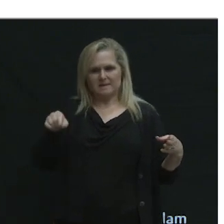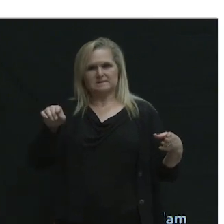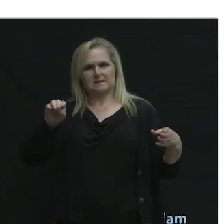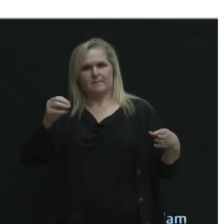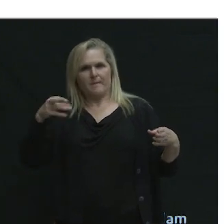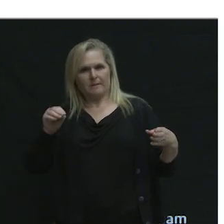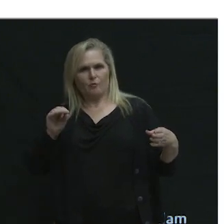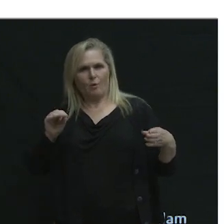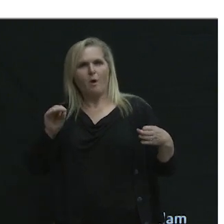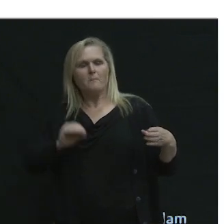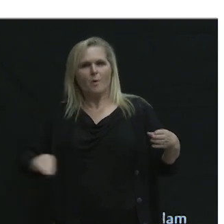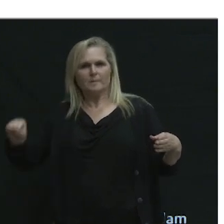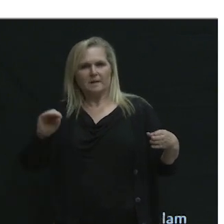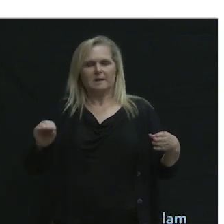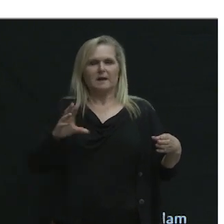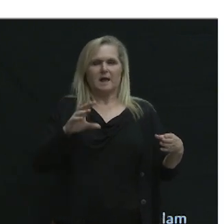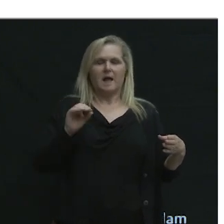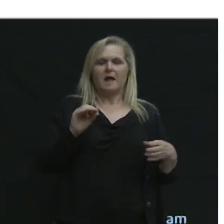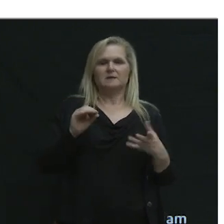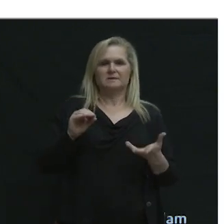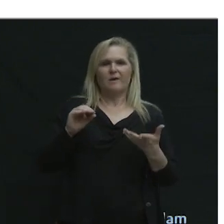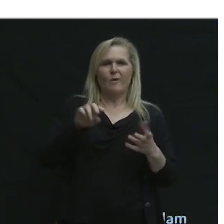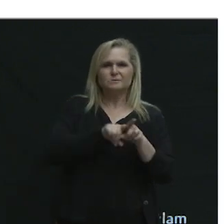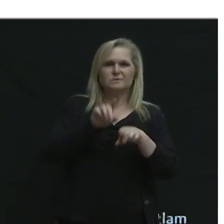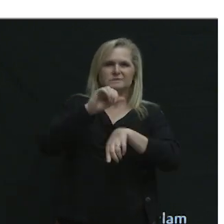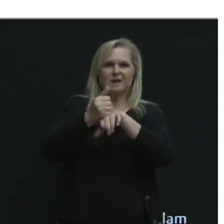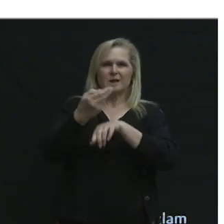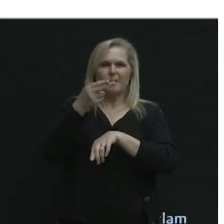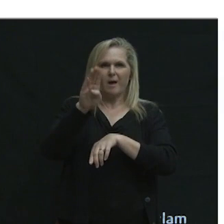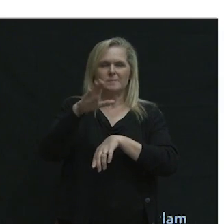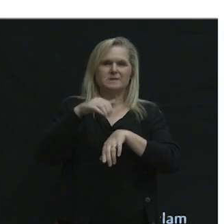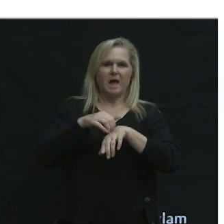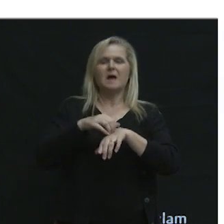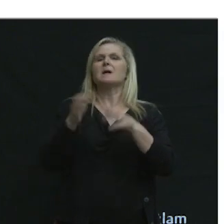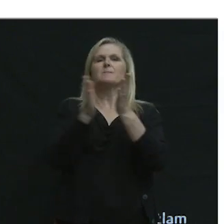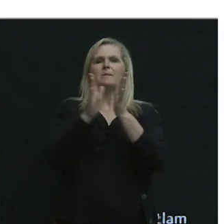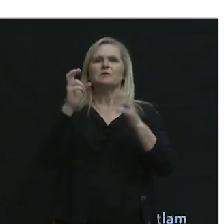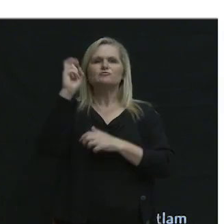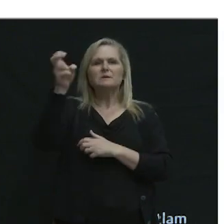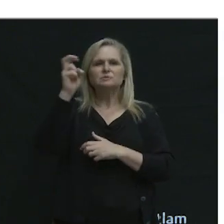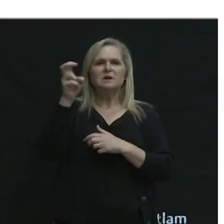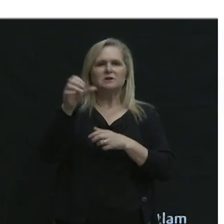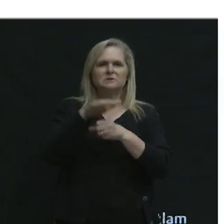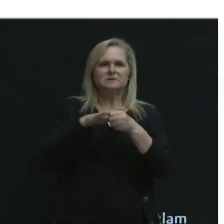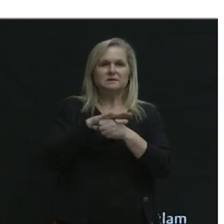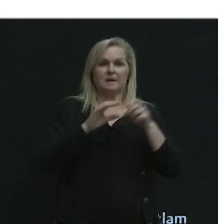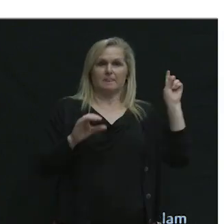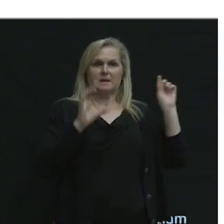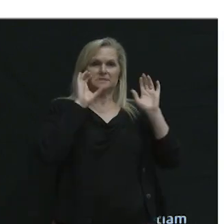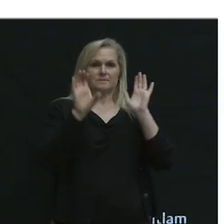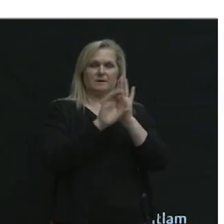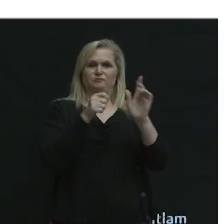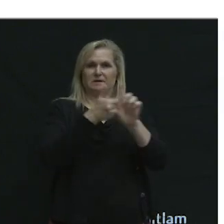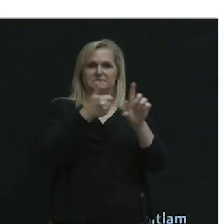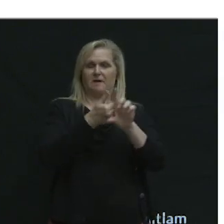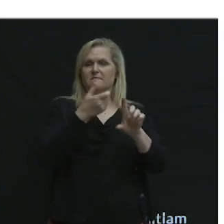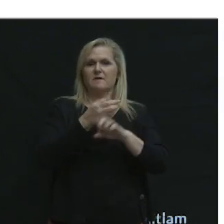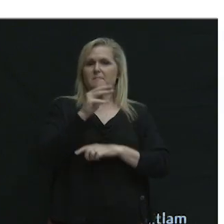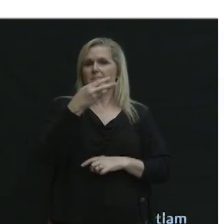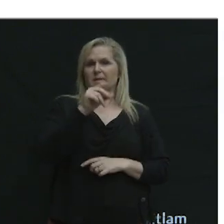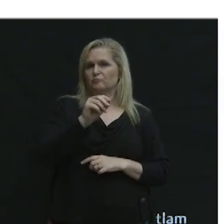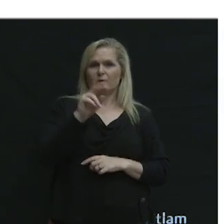Micromobility hubs at SkyTrain station or public transit stations. This picture actually is not from the Metro